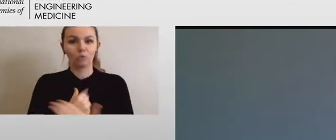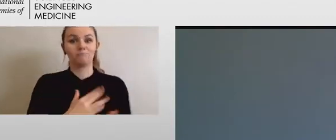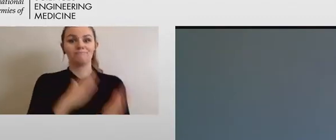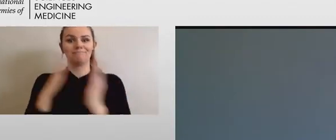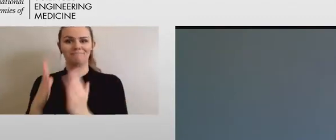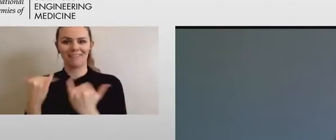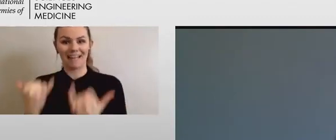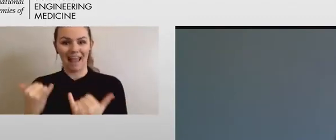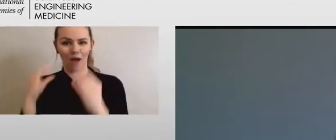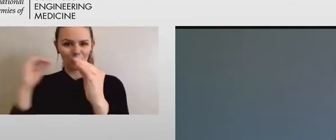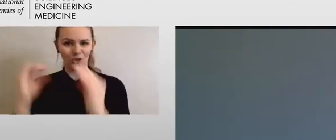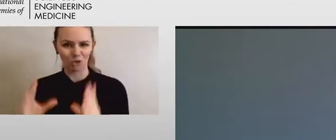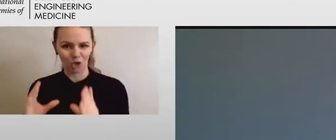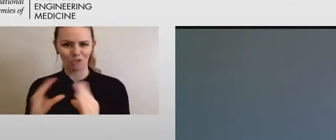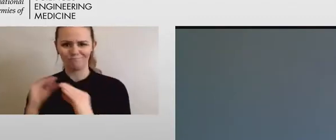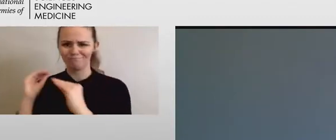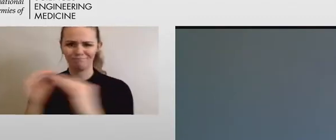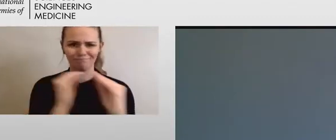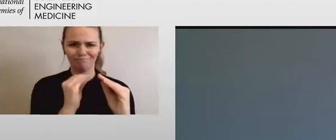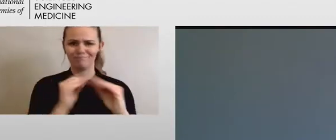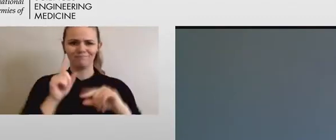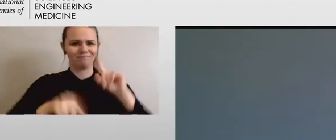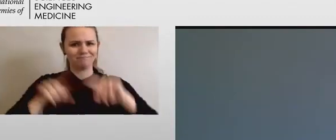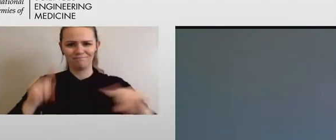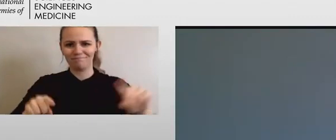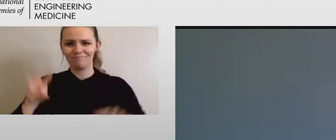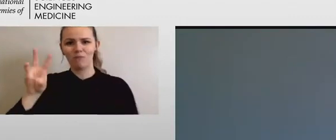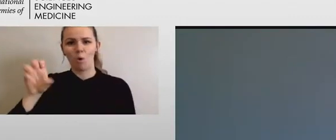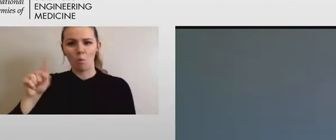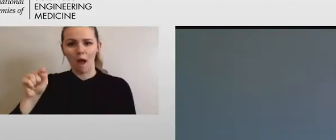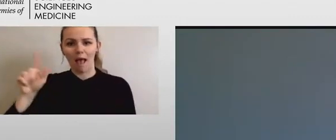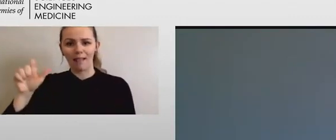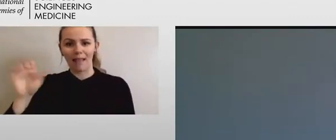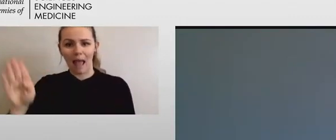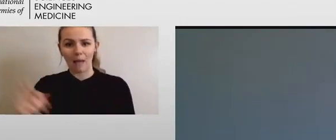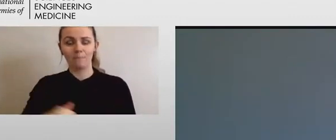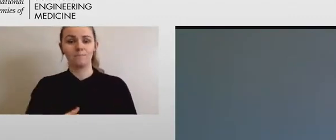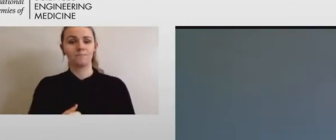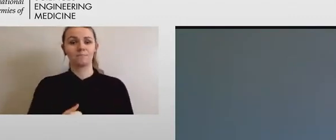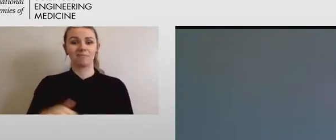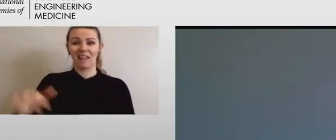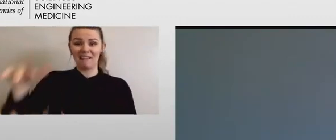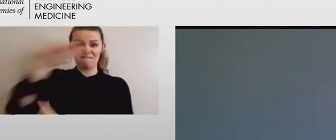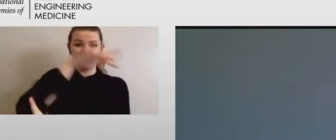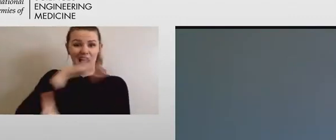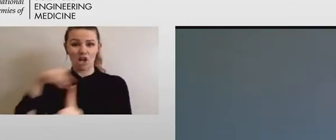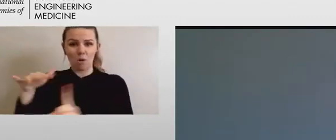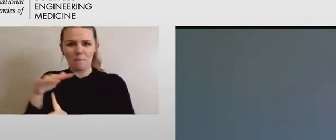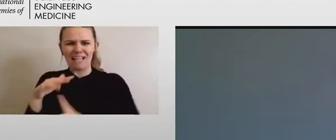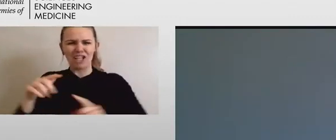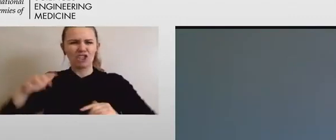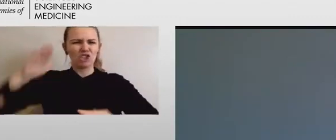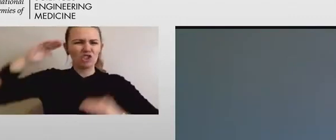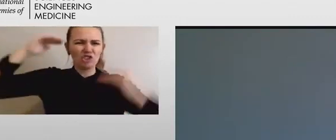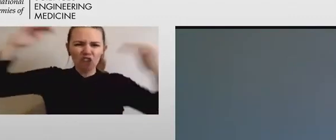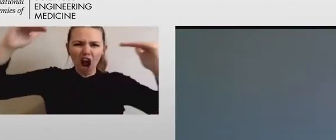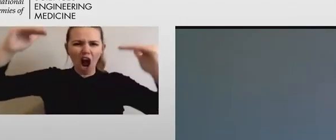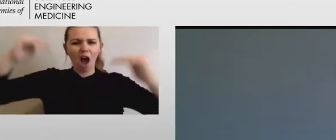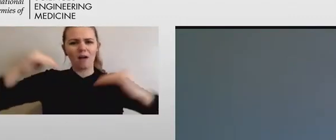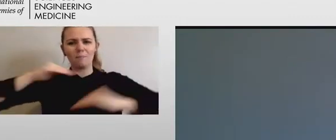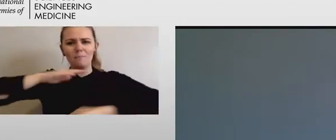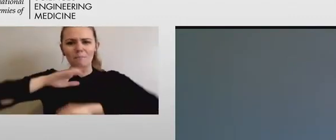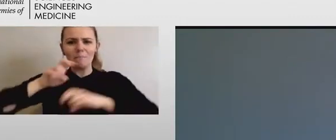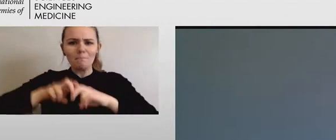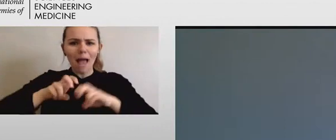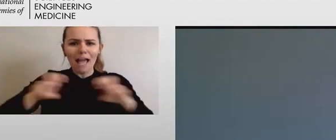Getting around labs with high benches and tall schools is difficult. For people with disabilities